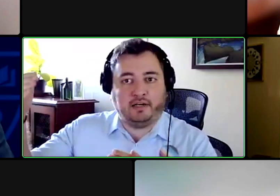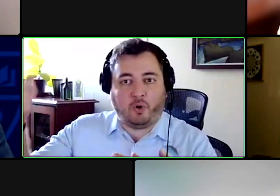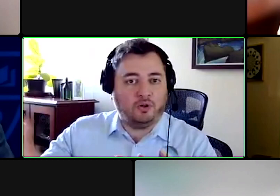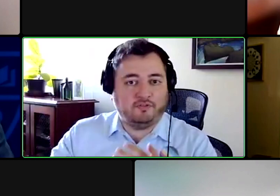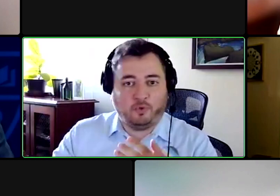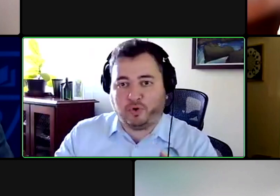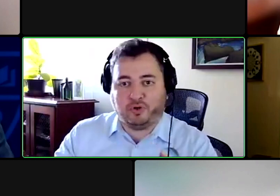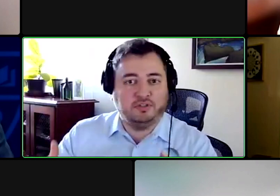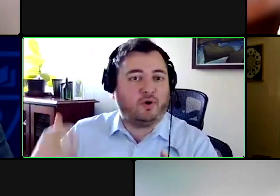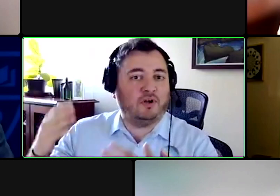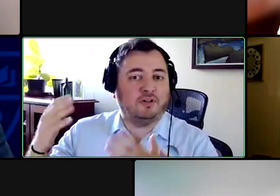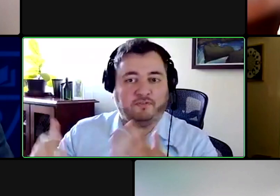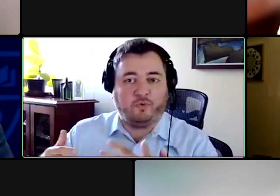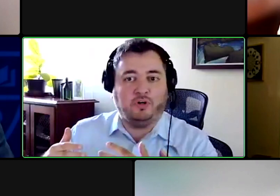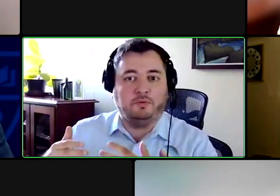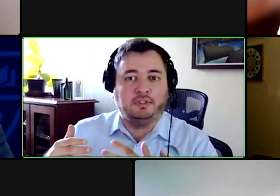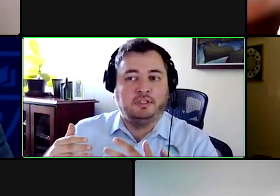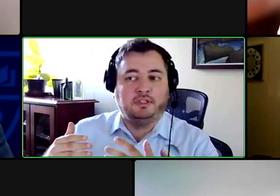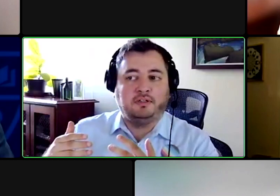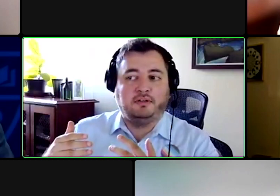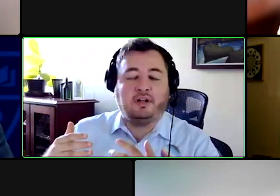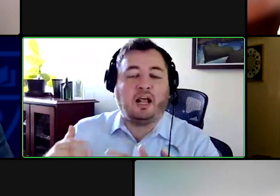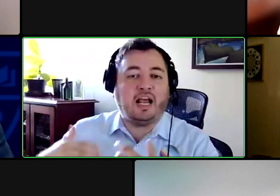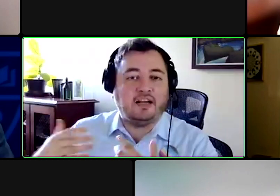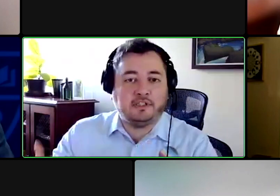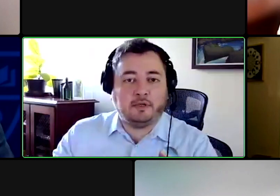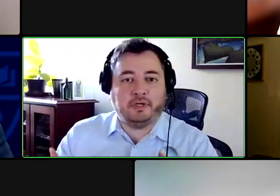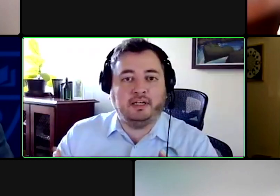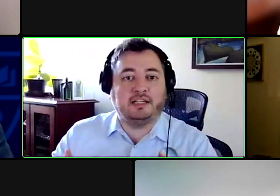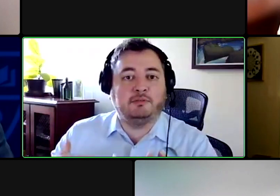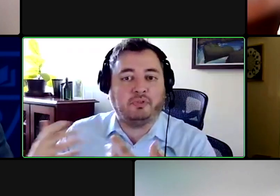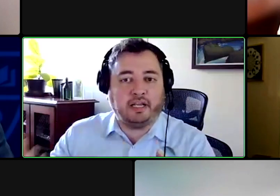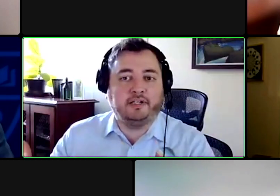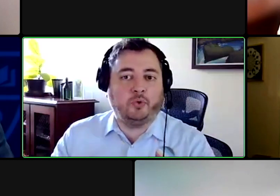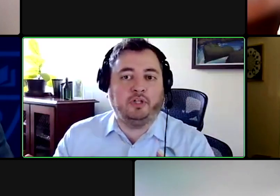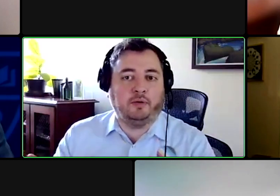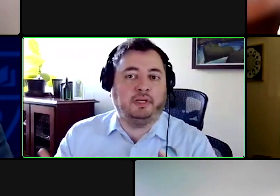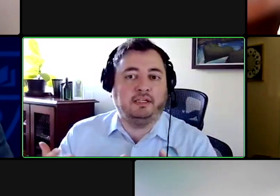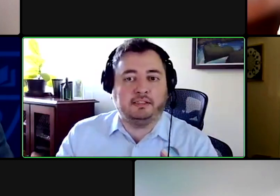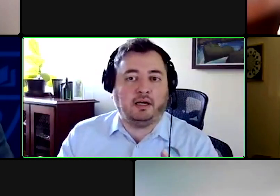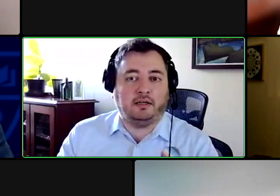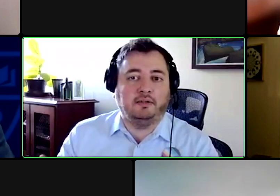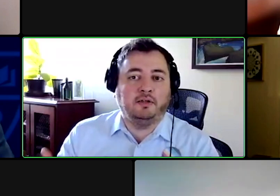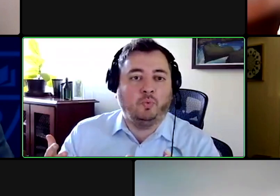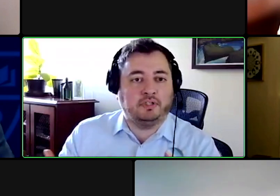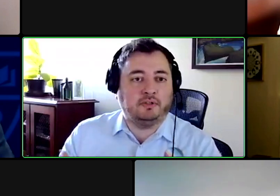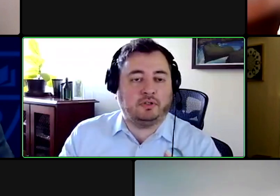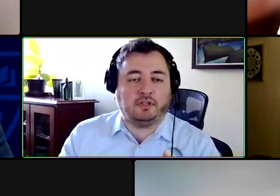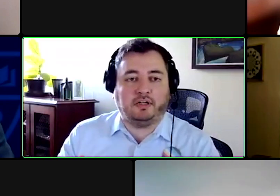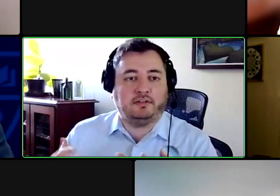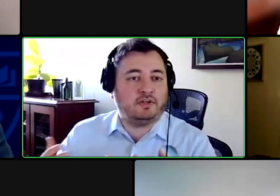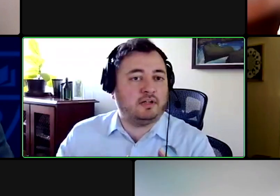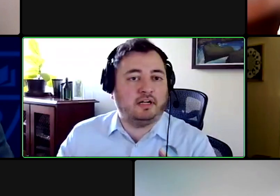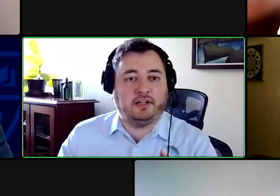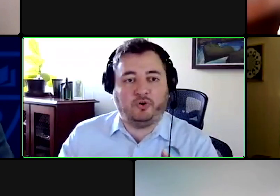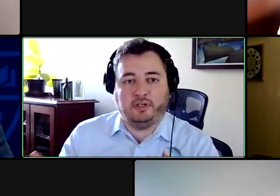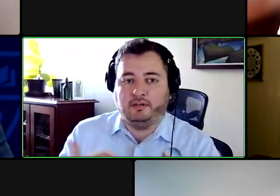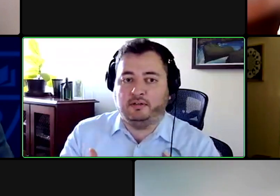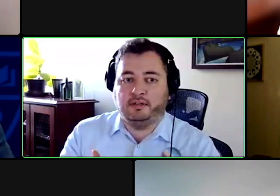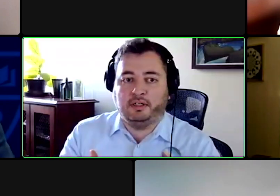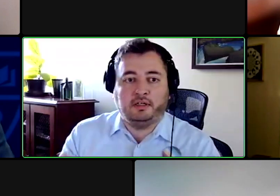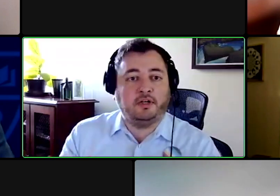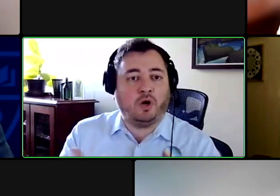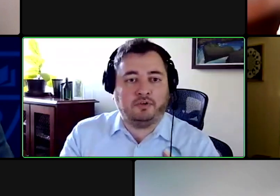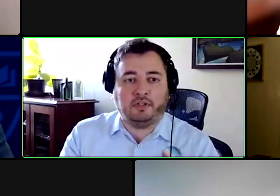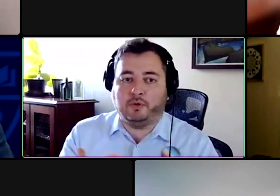understand all of the words all of forms to have somebody explain to them inside you know just like there